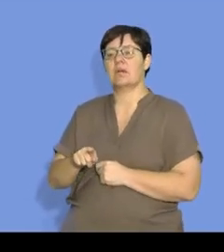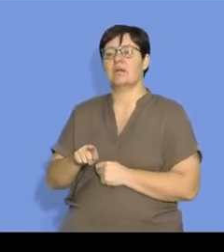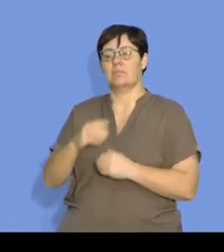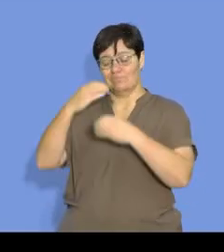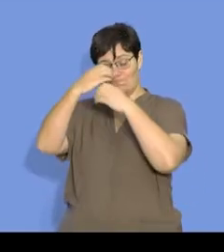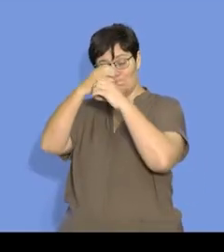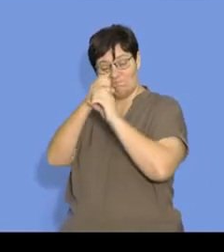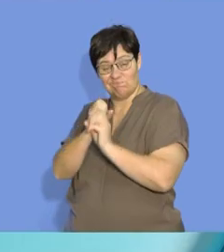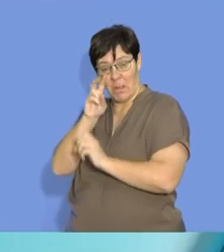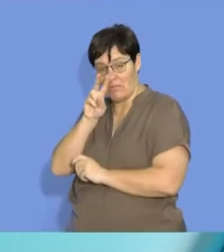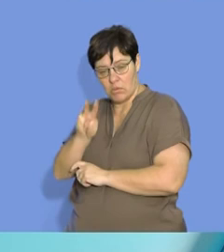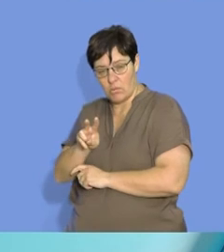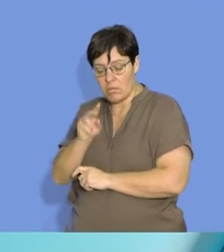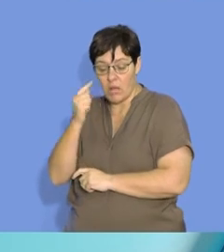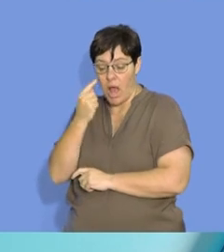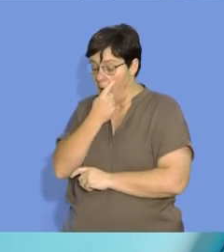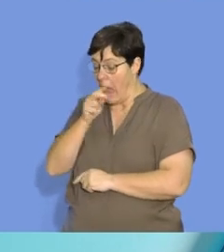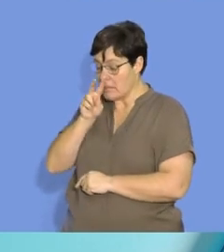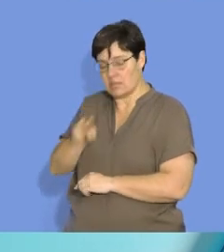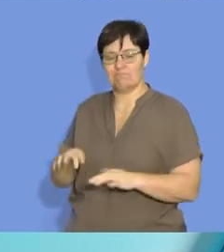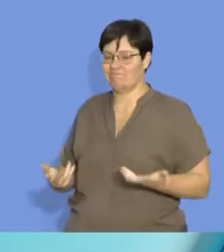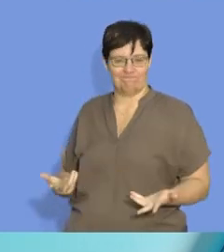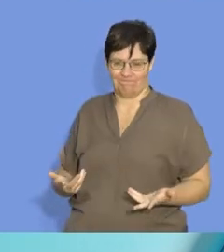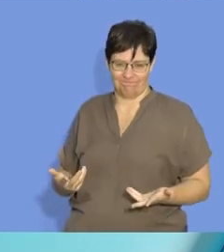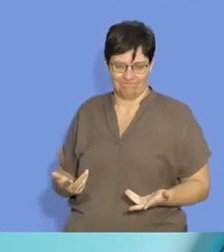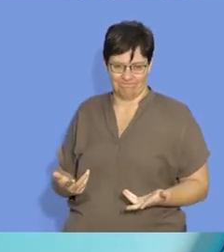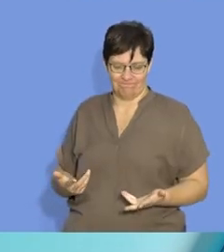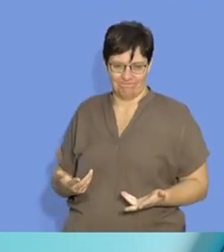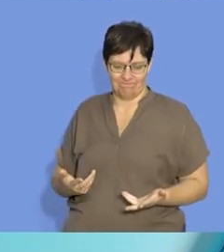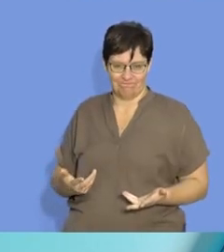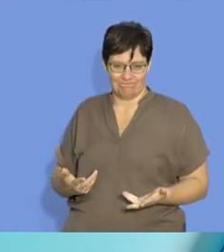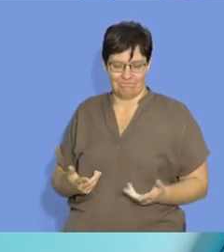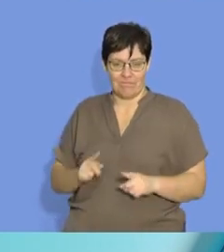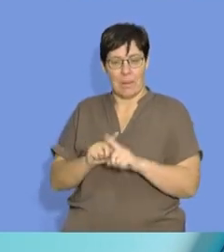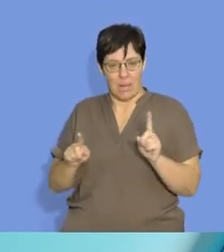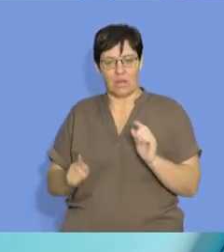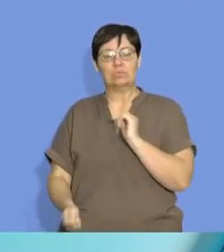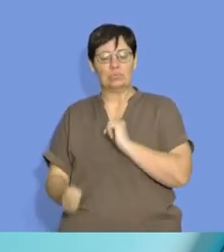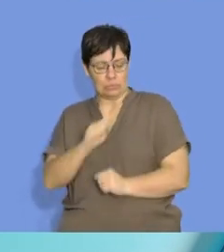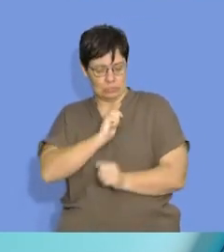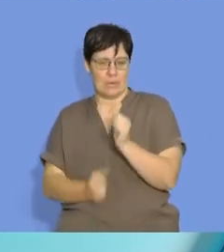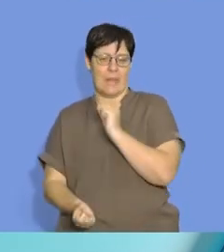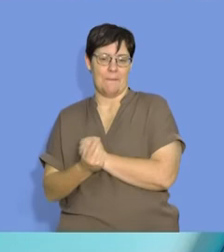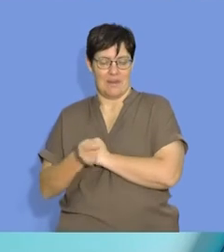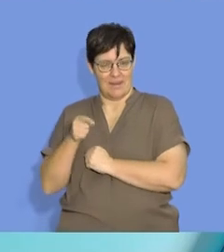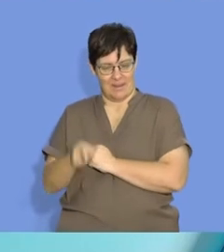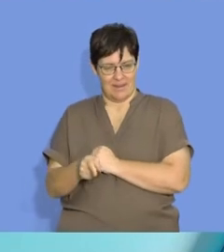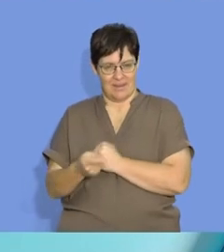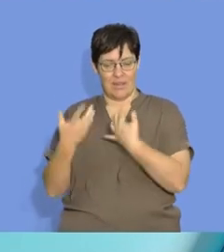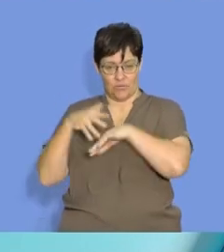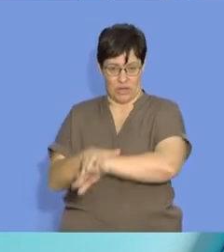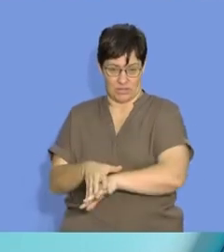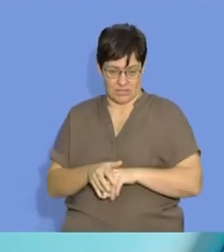microscopic view, we're actually looking at things that we cannot see, but it happens in the